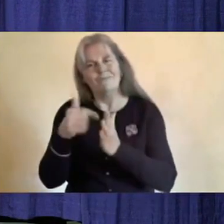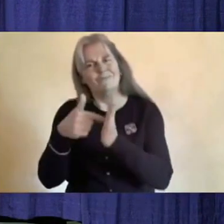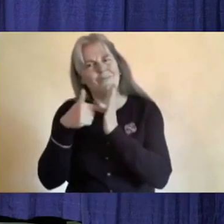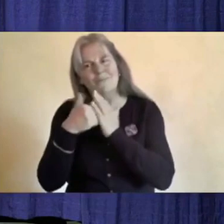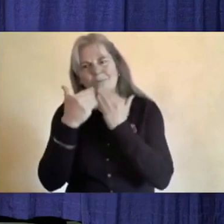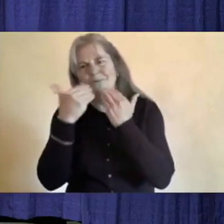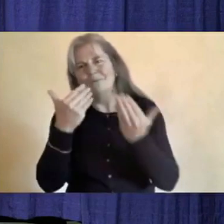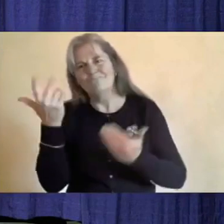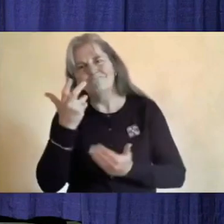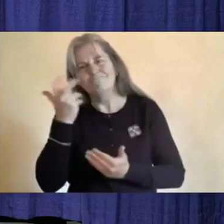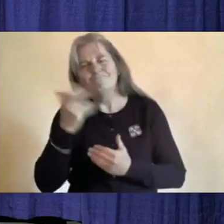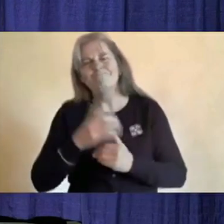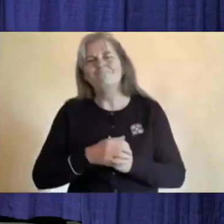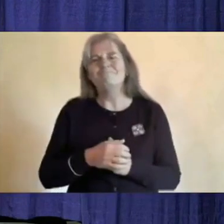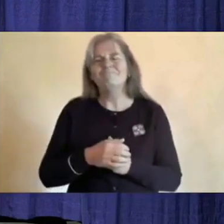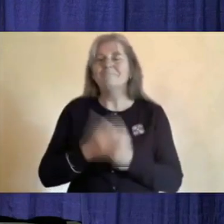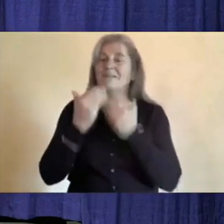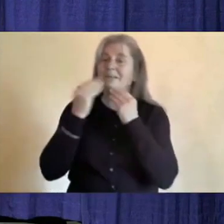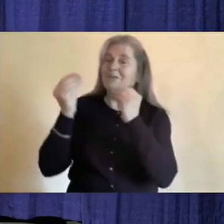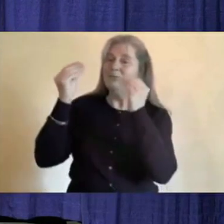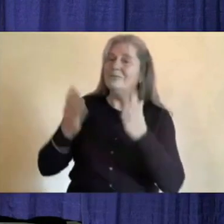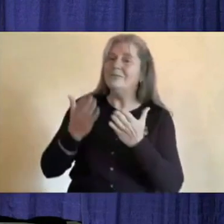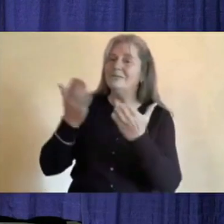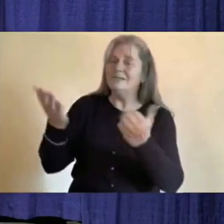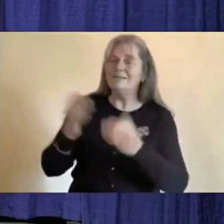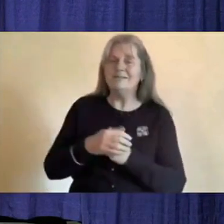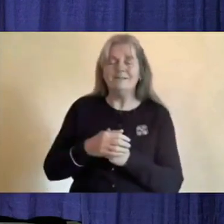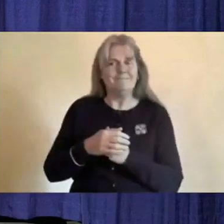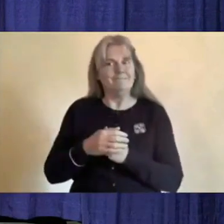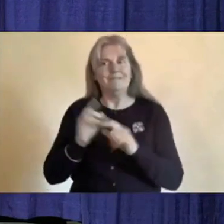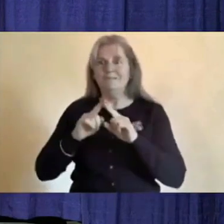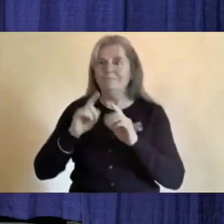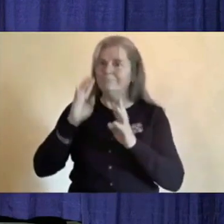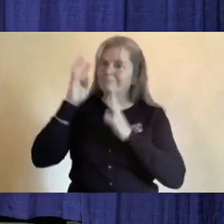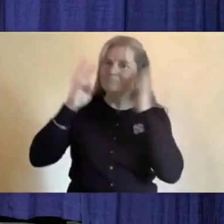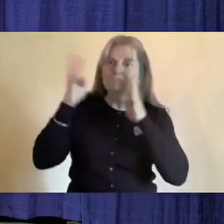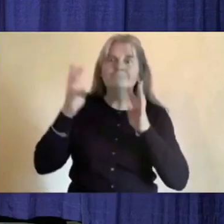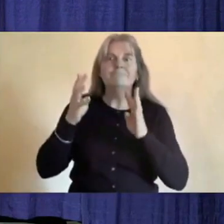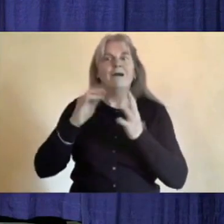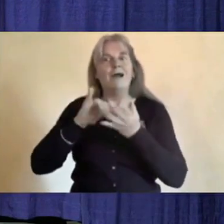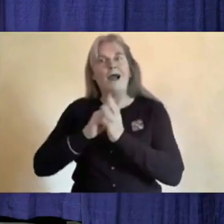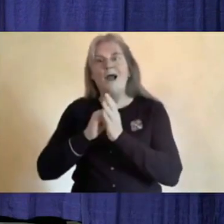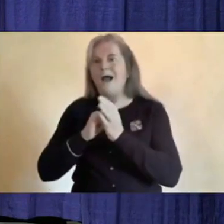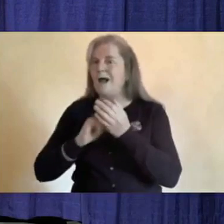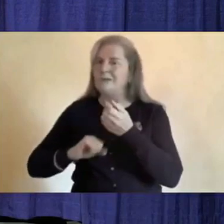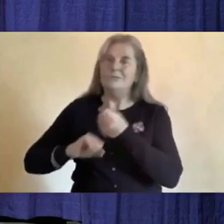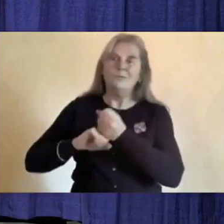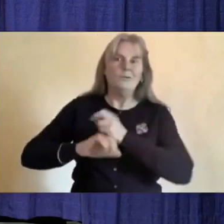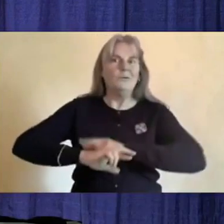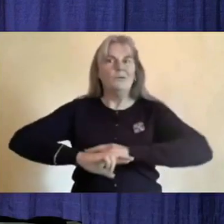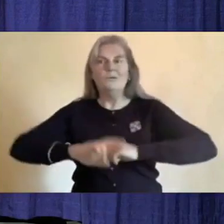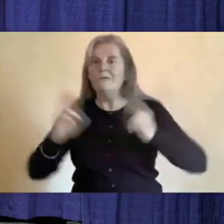Thank you for teachers who are finding innovative ways to support and educate their students.